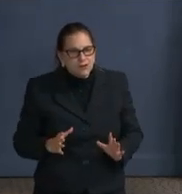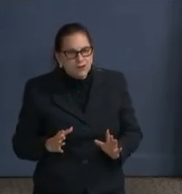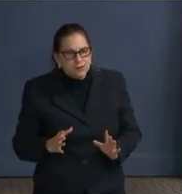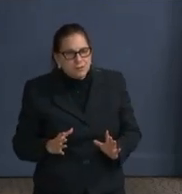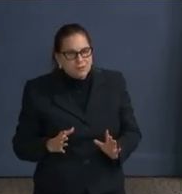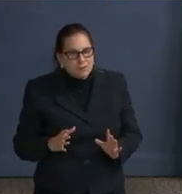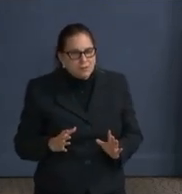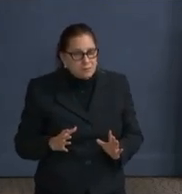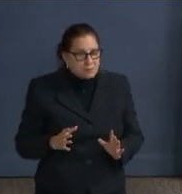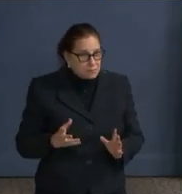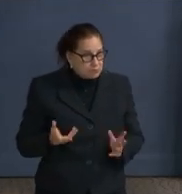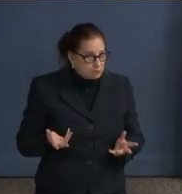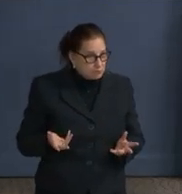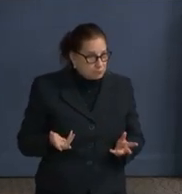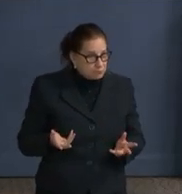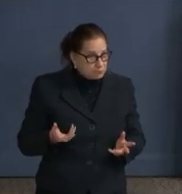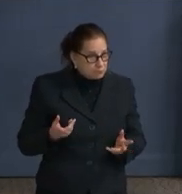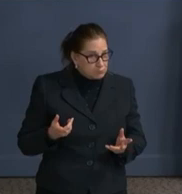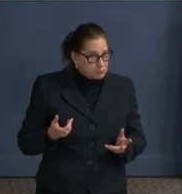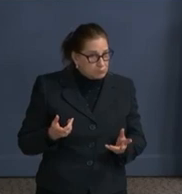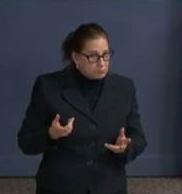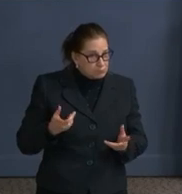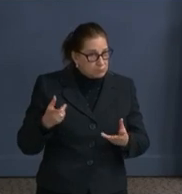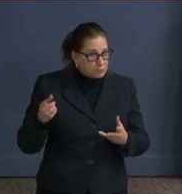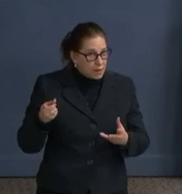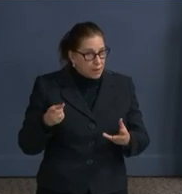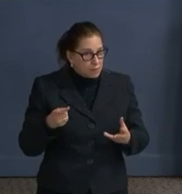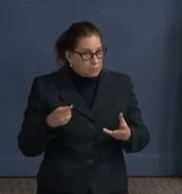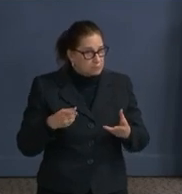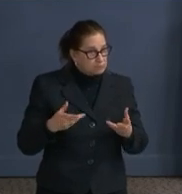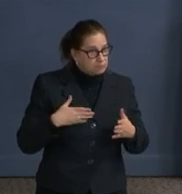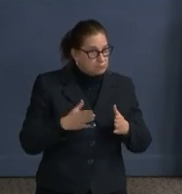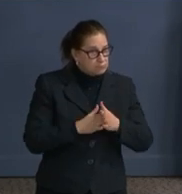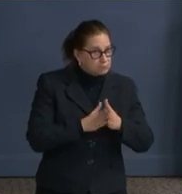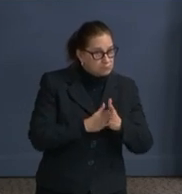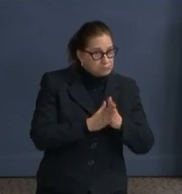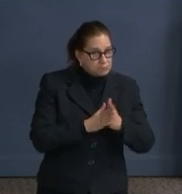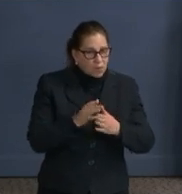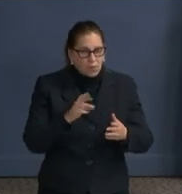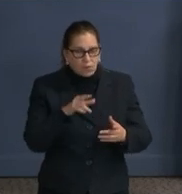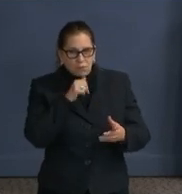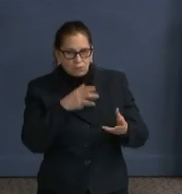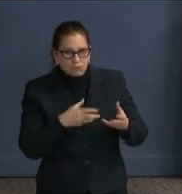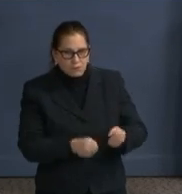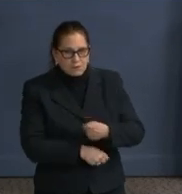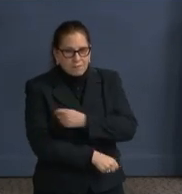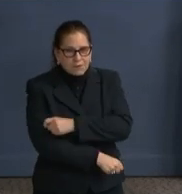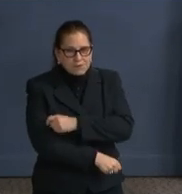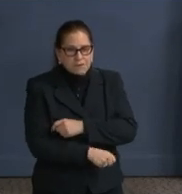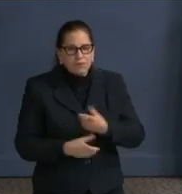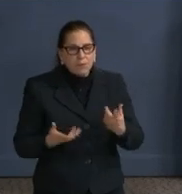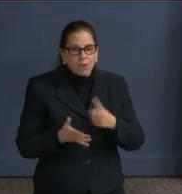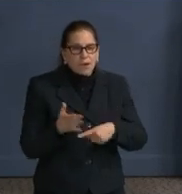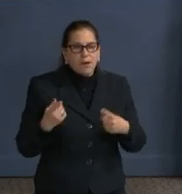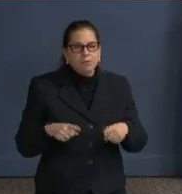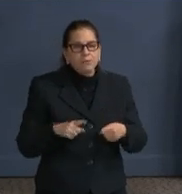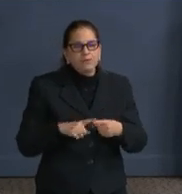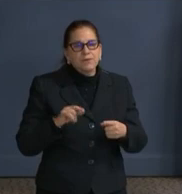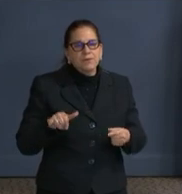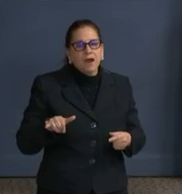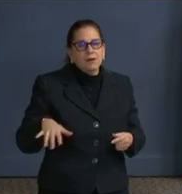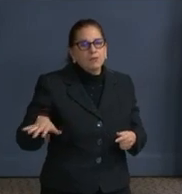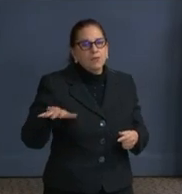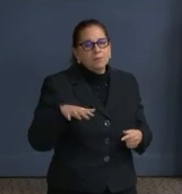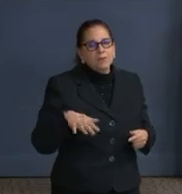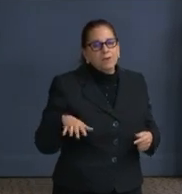or there's mistrust in the vaccine and that some of the groups there or what's happening bad and what will happen if there are leftover